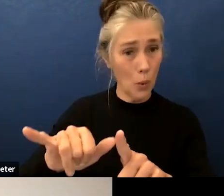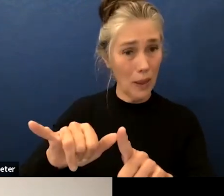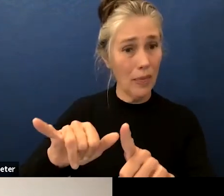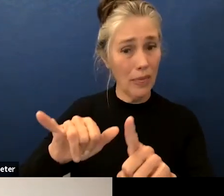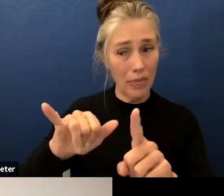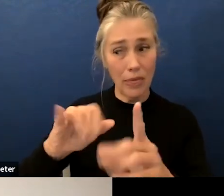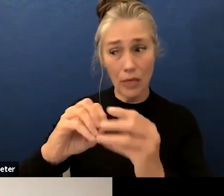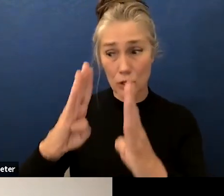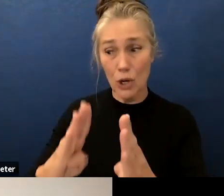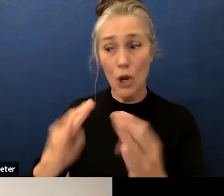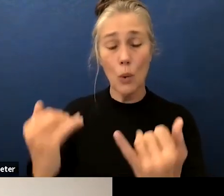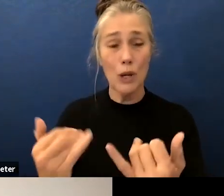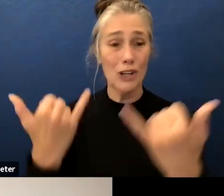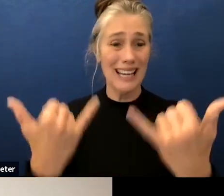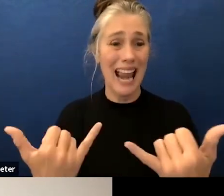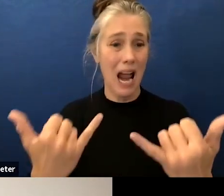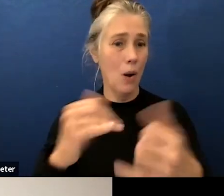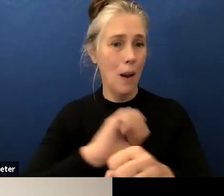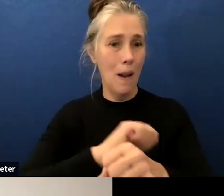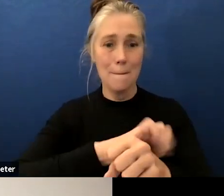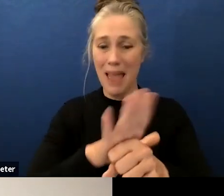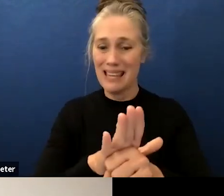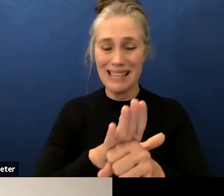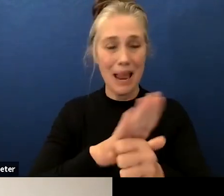we're coming out of this pandemic